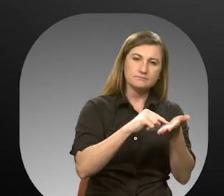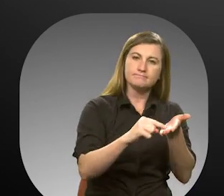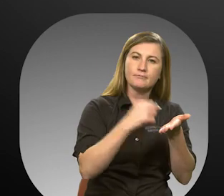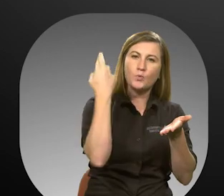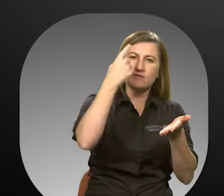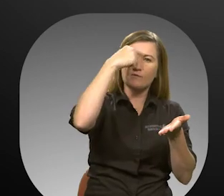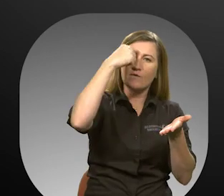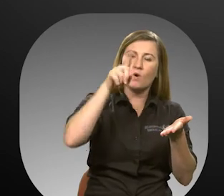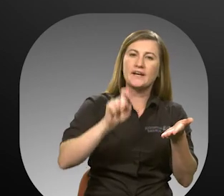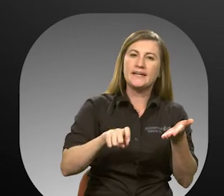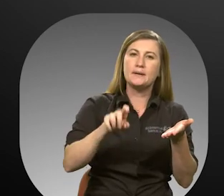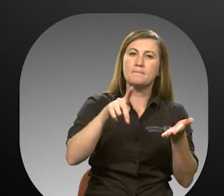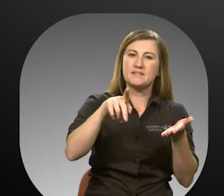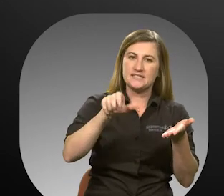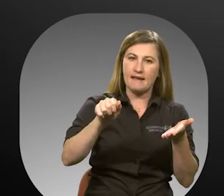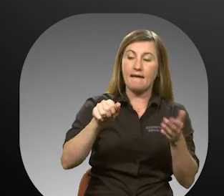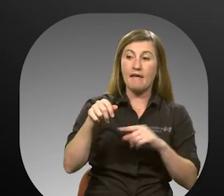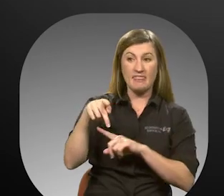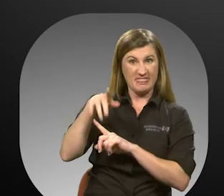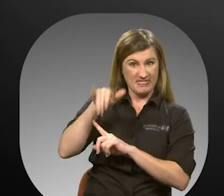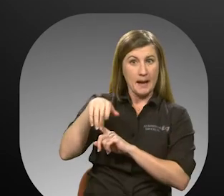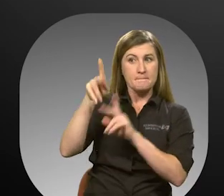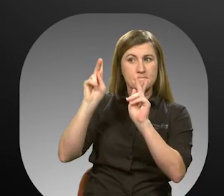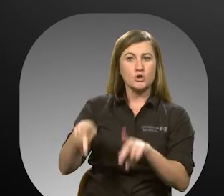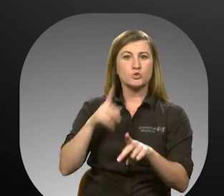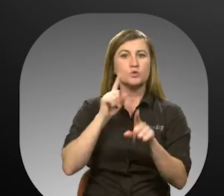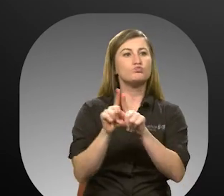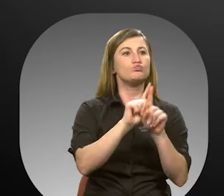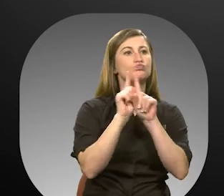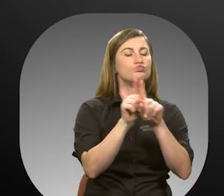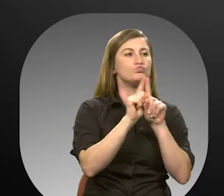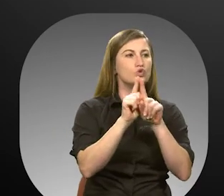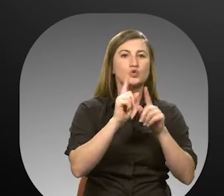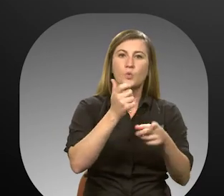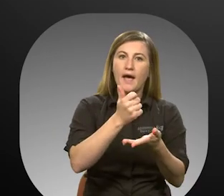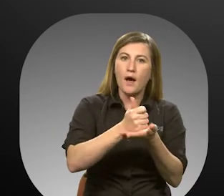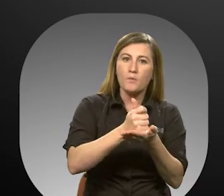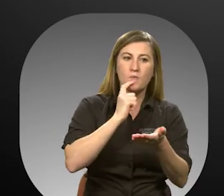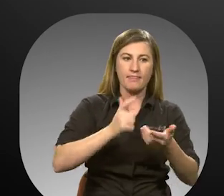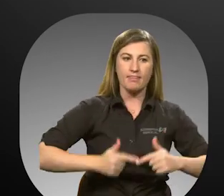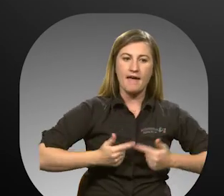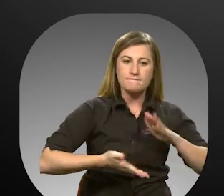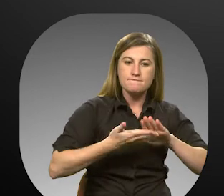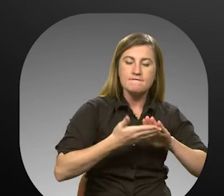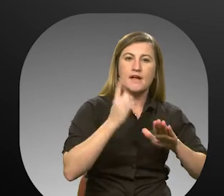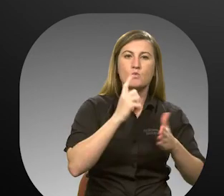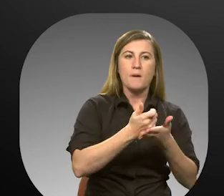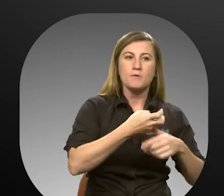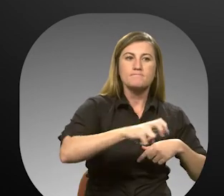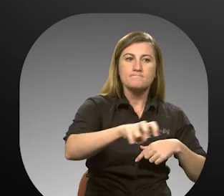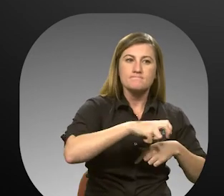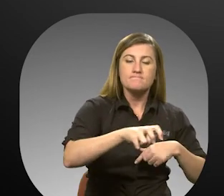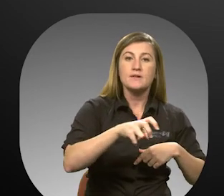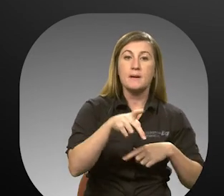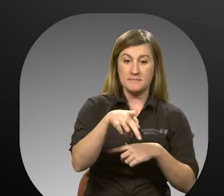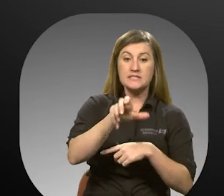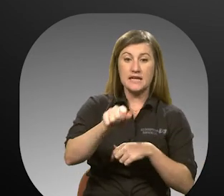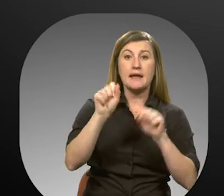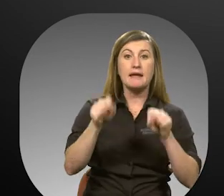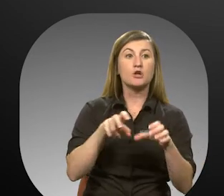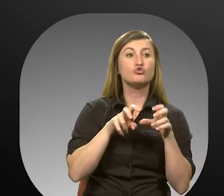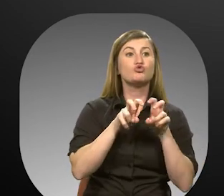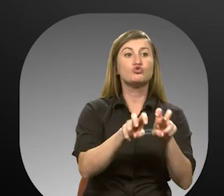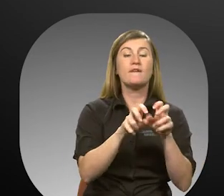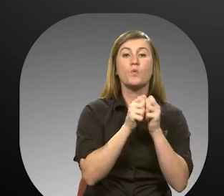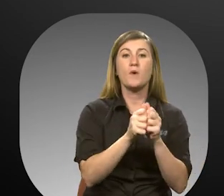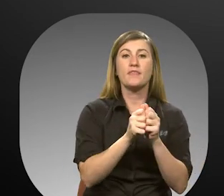required. The PCA will travel with the passenger to assist with life functions and to facilitate travel. Although a PCA may travel with a